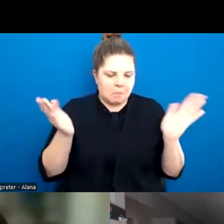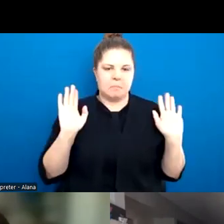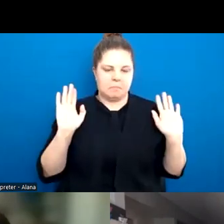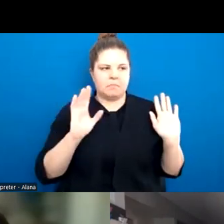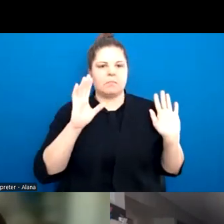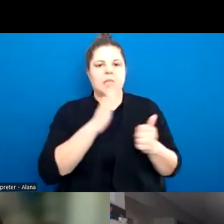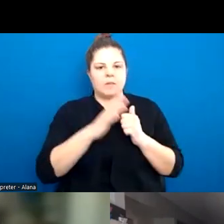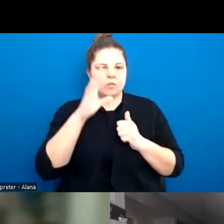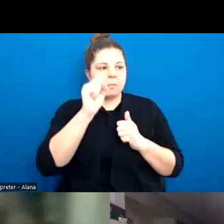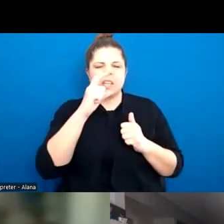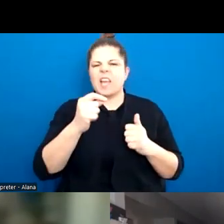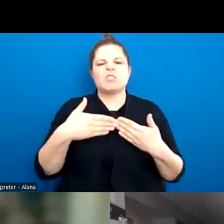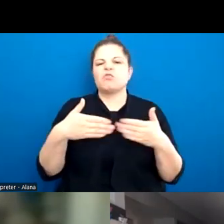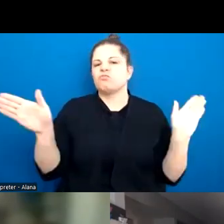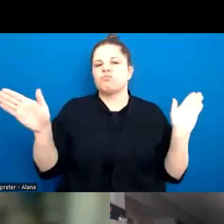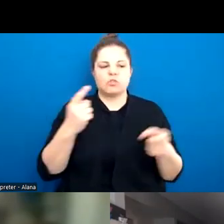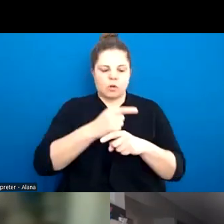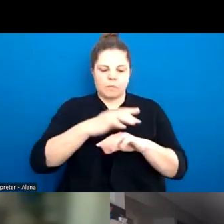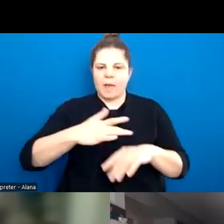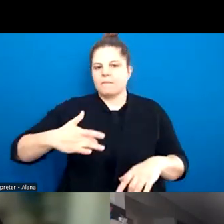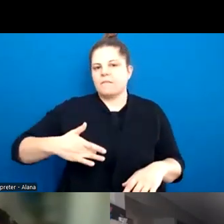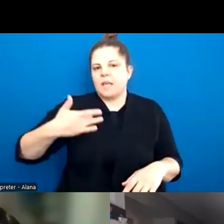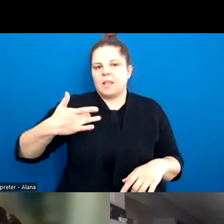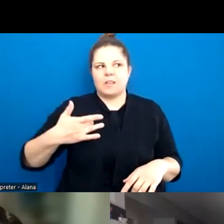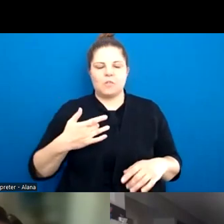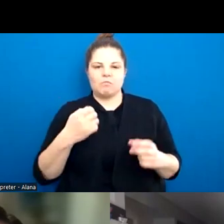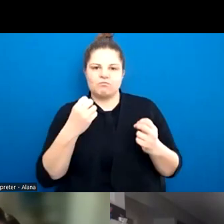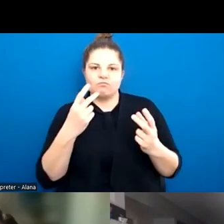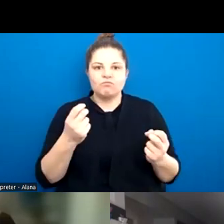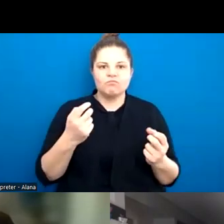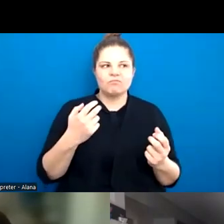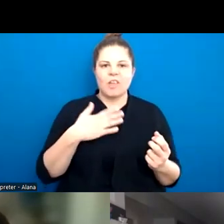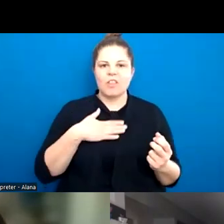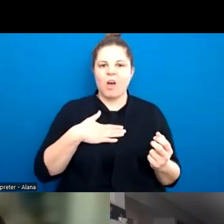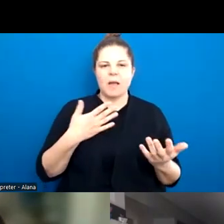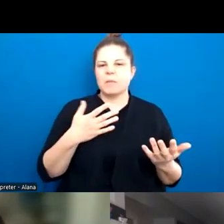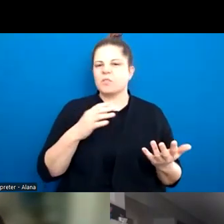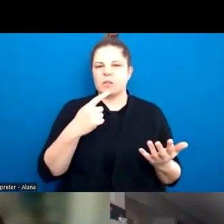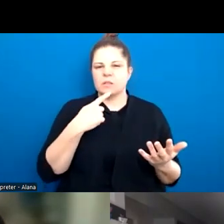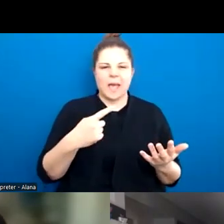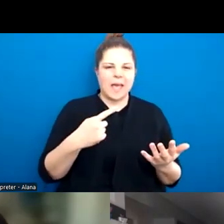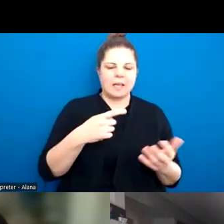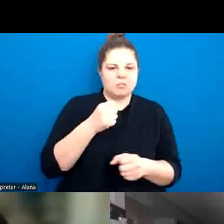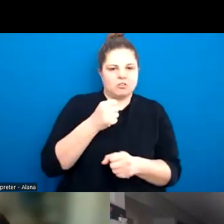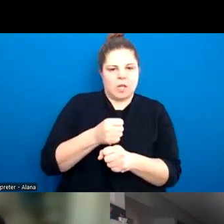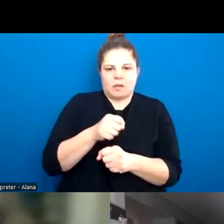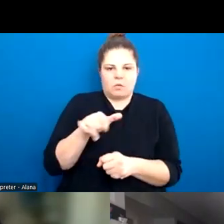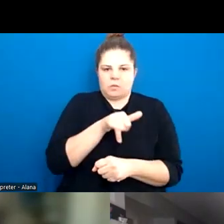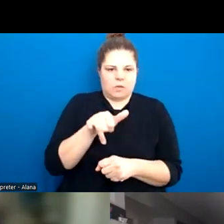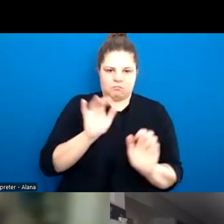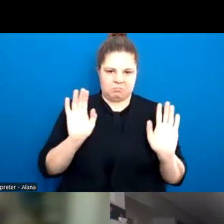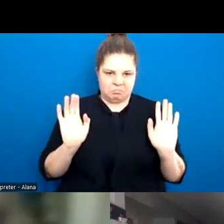to the gender of a person. And I think it's the same applies to parents really is kind of, you know,